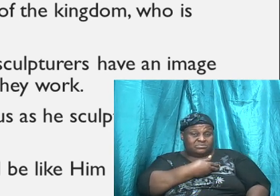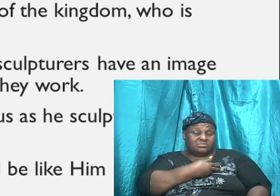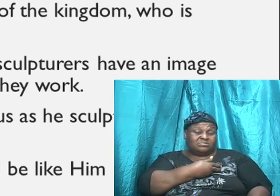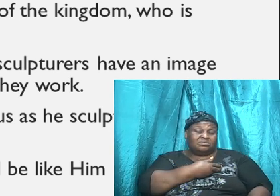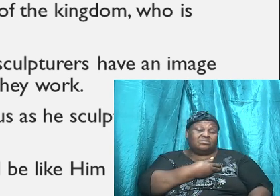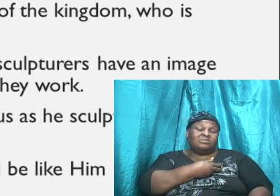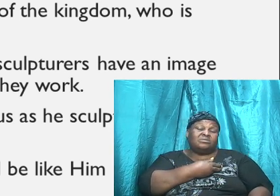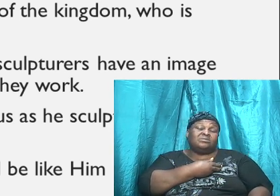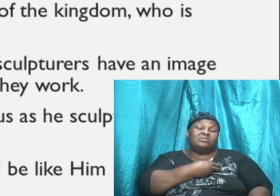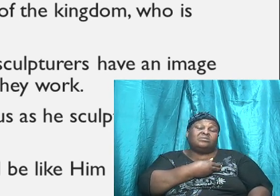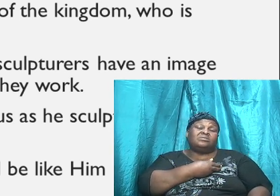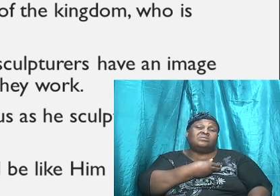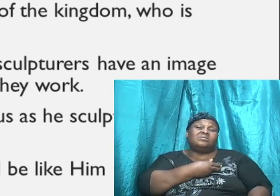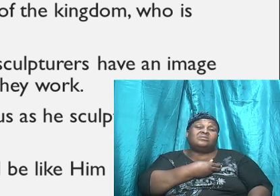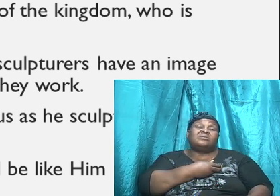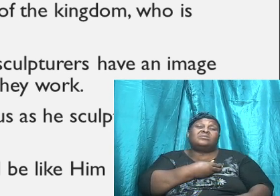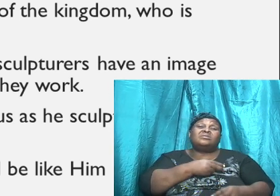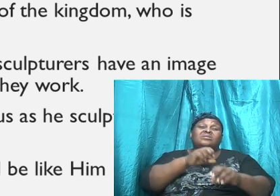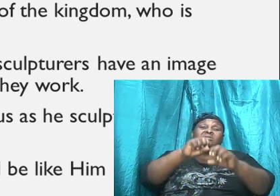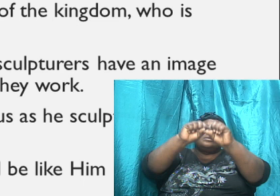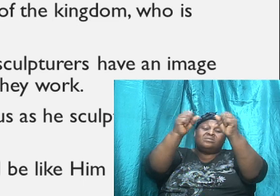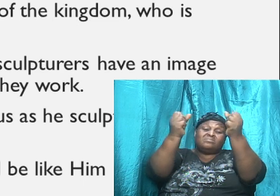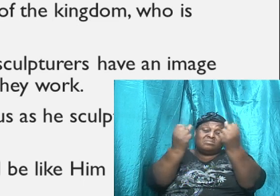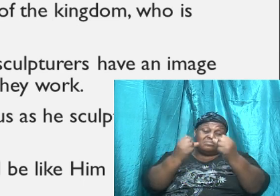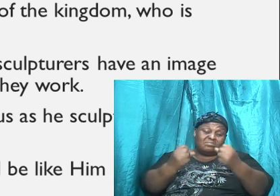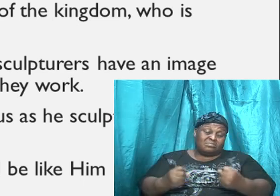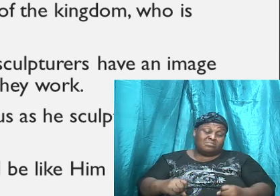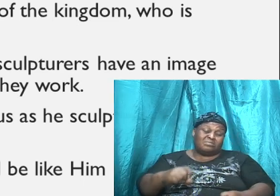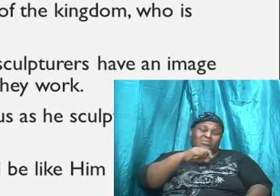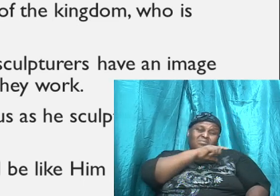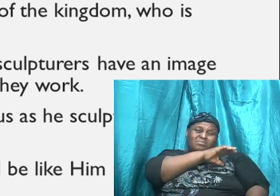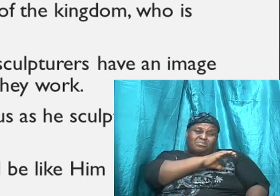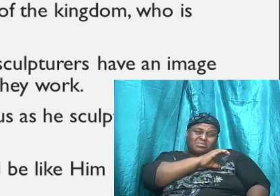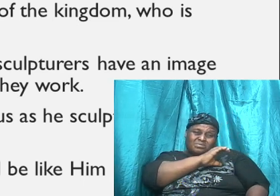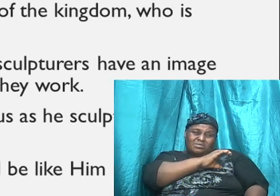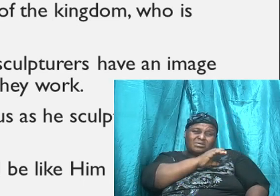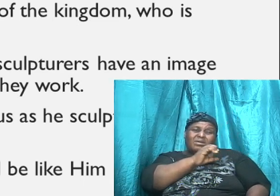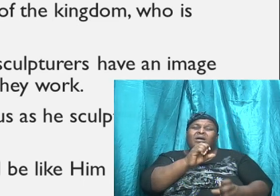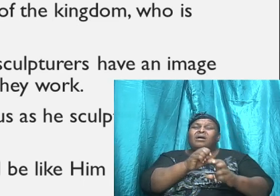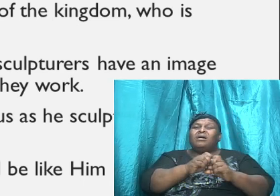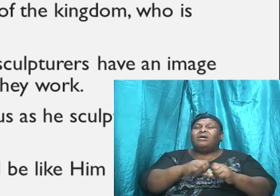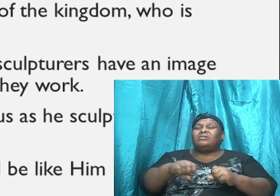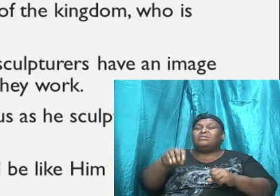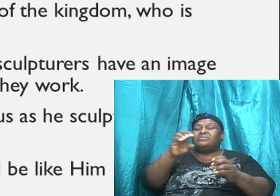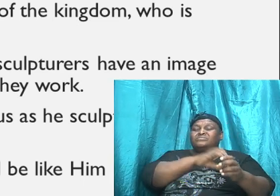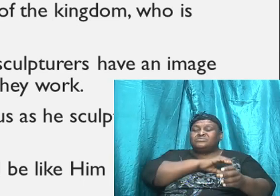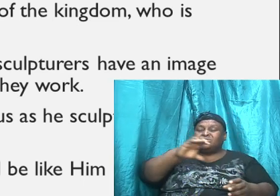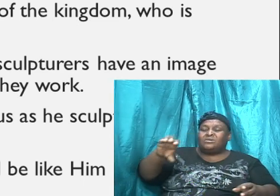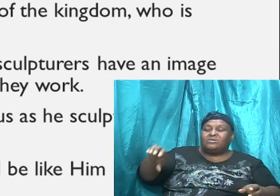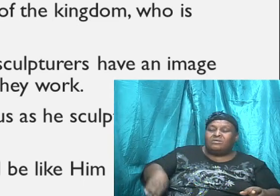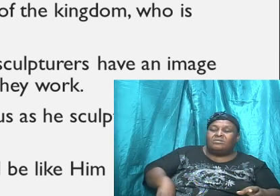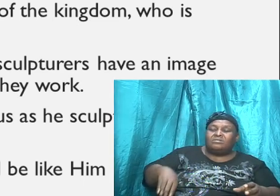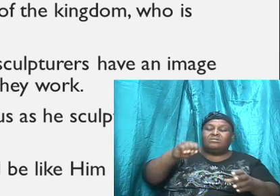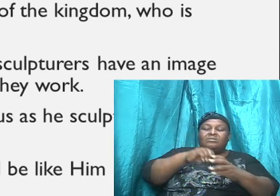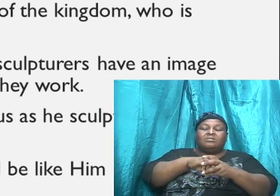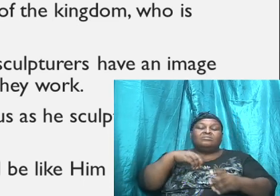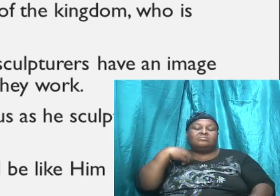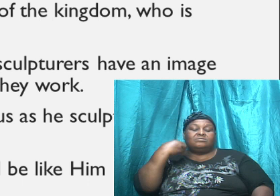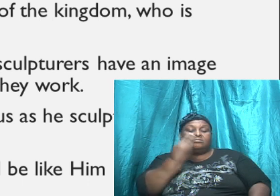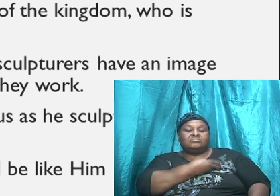in forging the character of Christ in us.